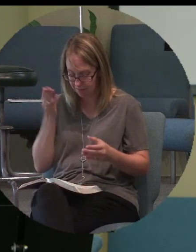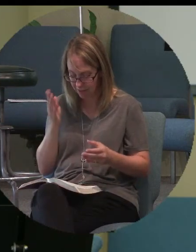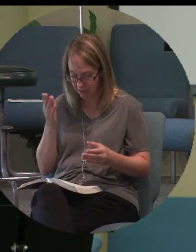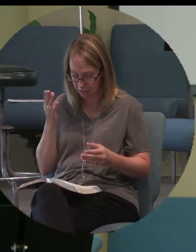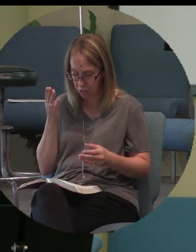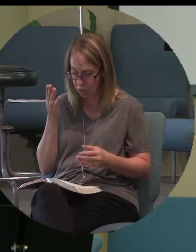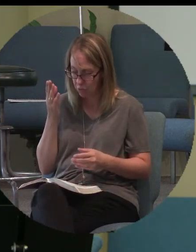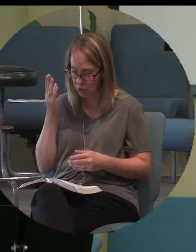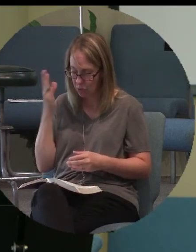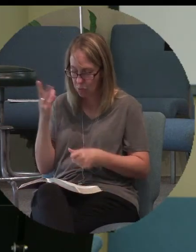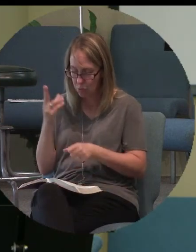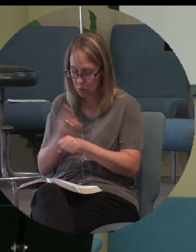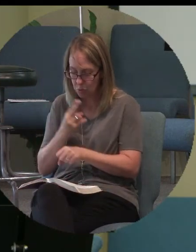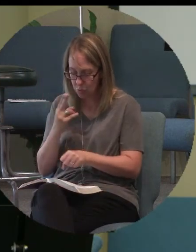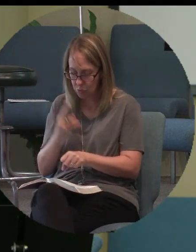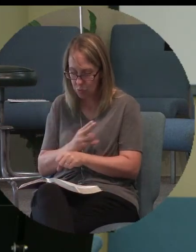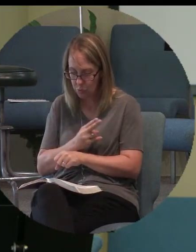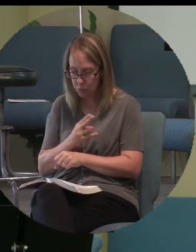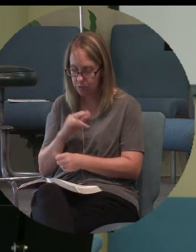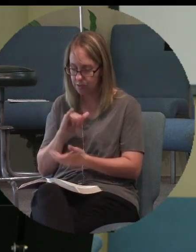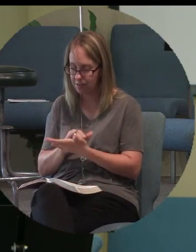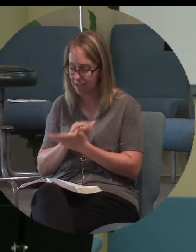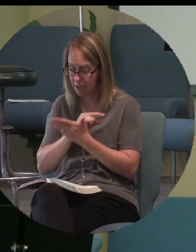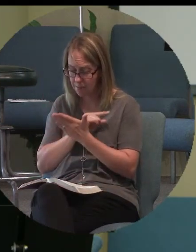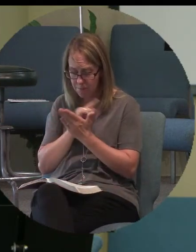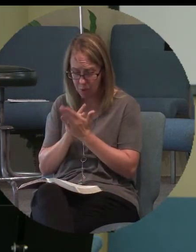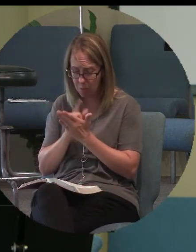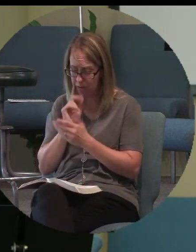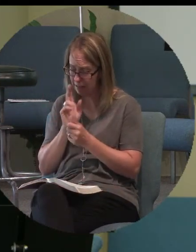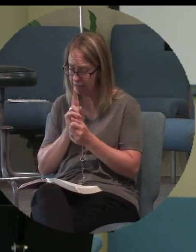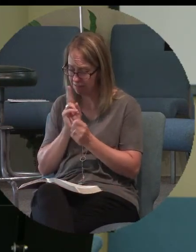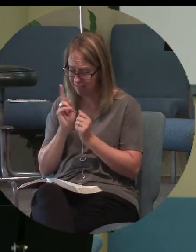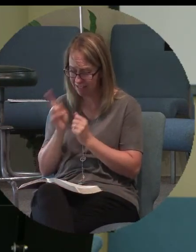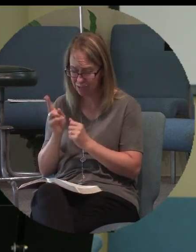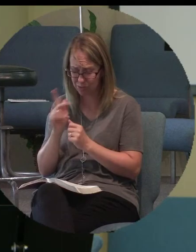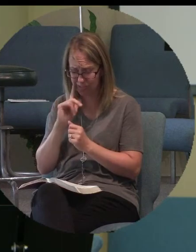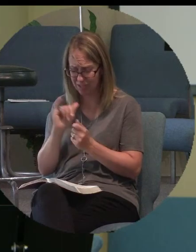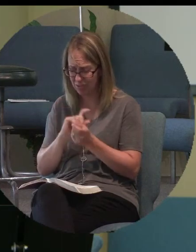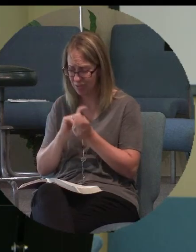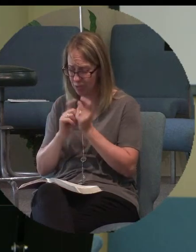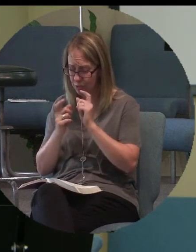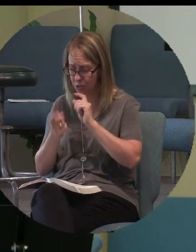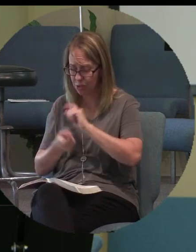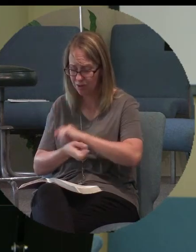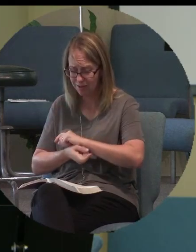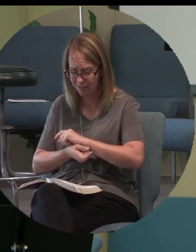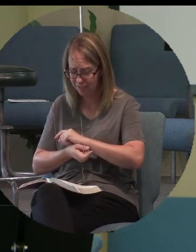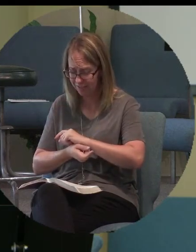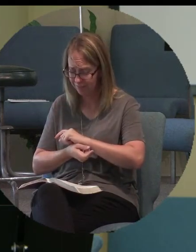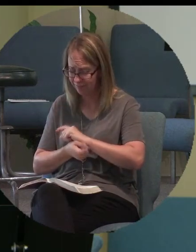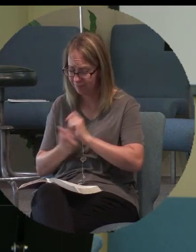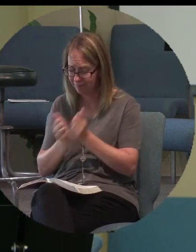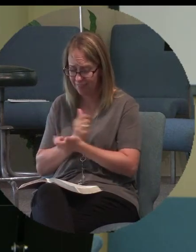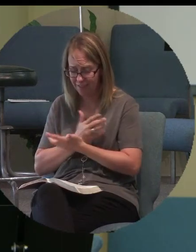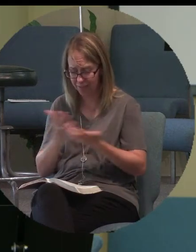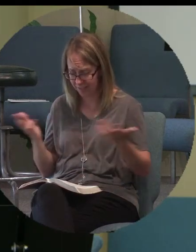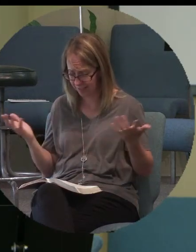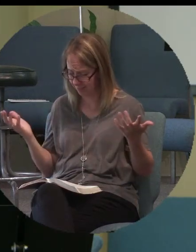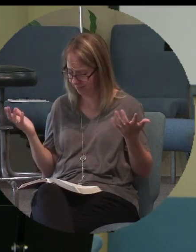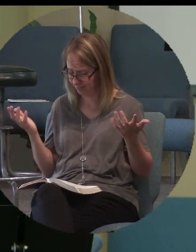used that moment in history to reshape everything